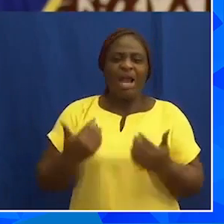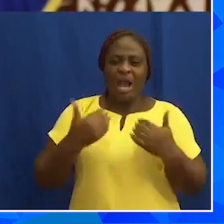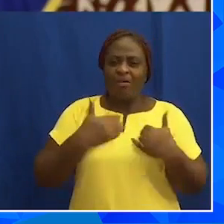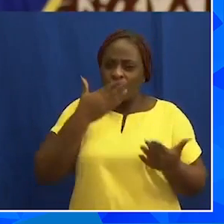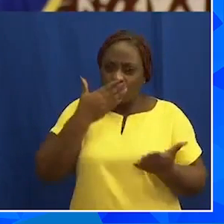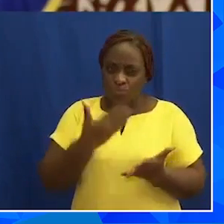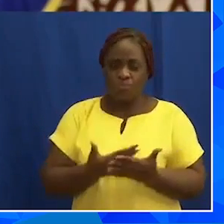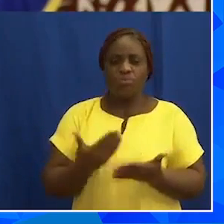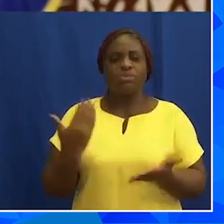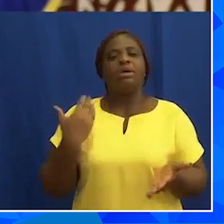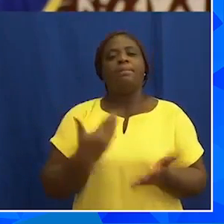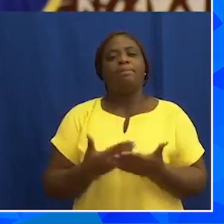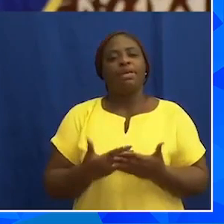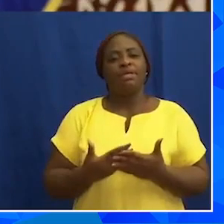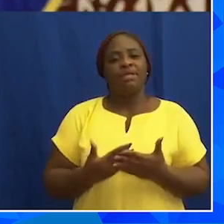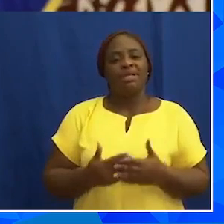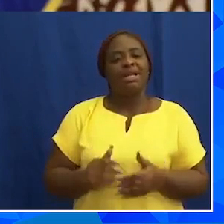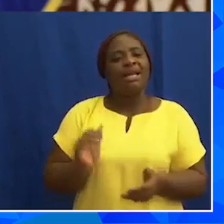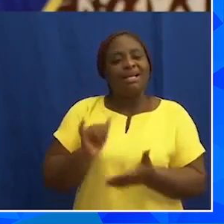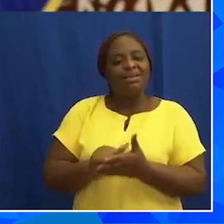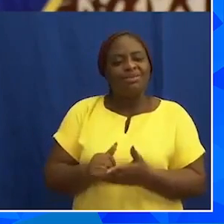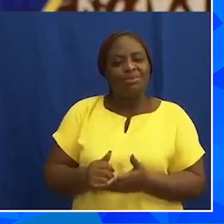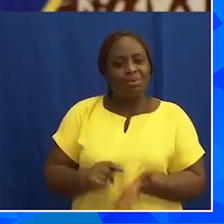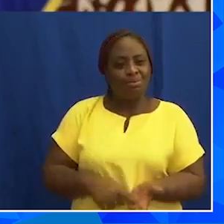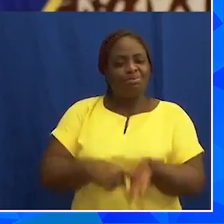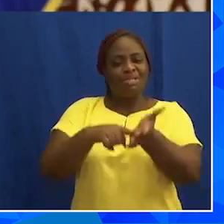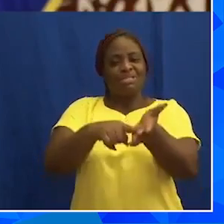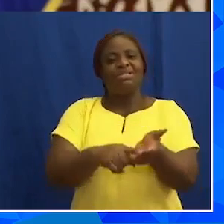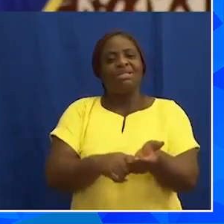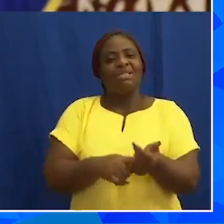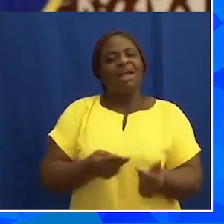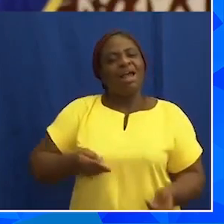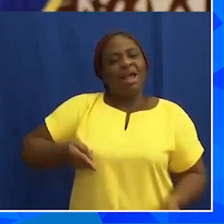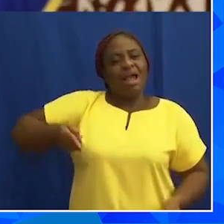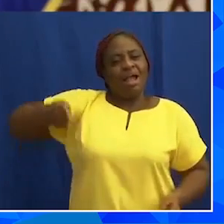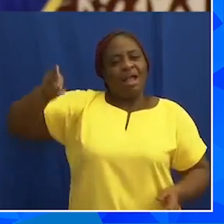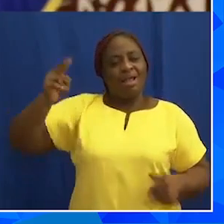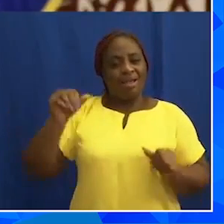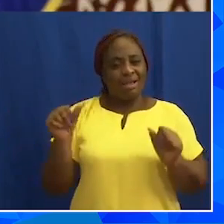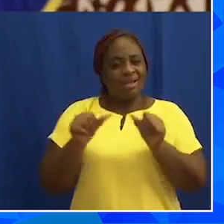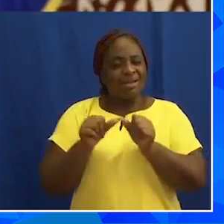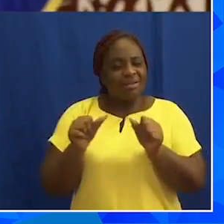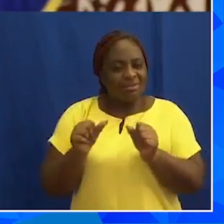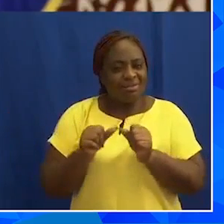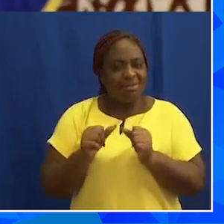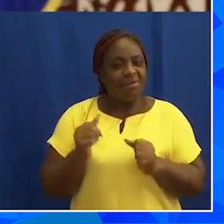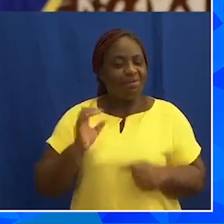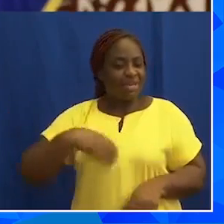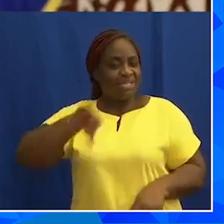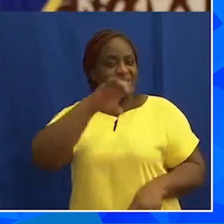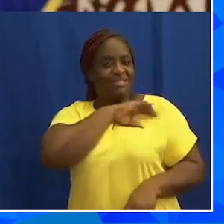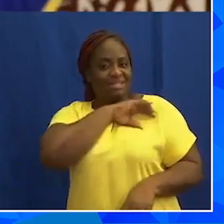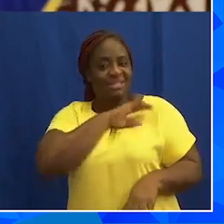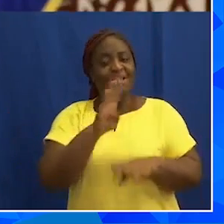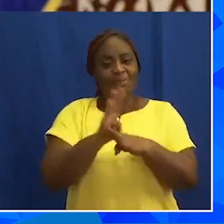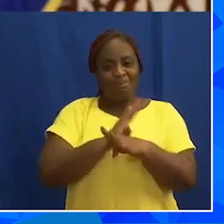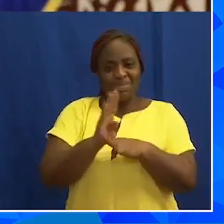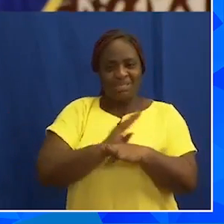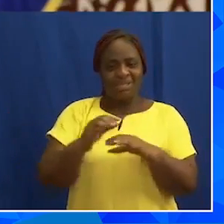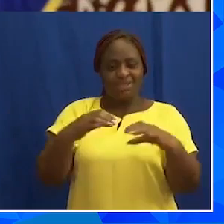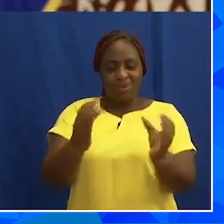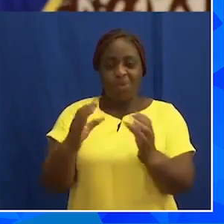currency that will present a high level of predictability for citizens and the business community.